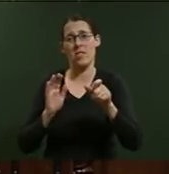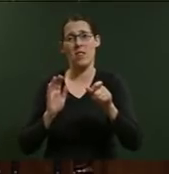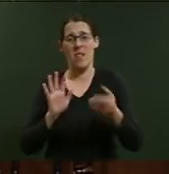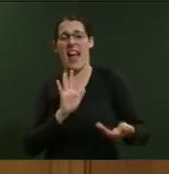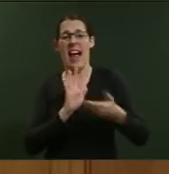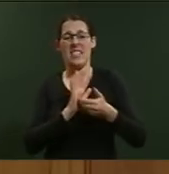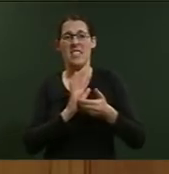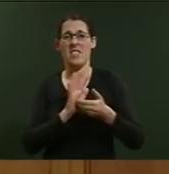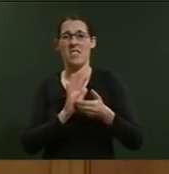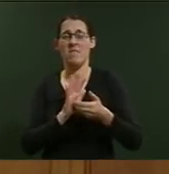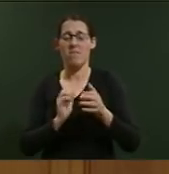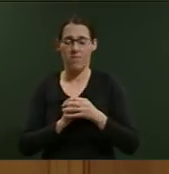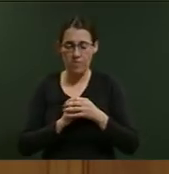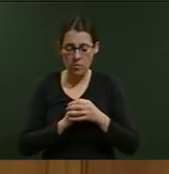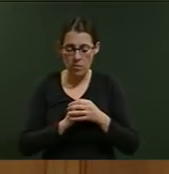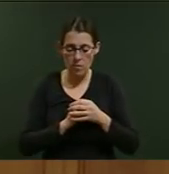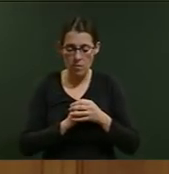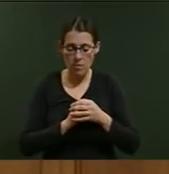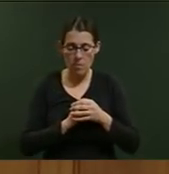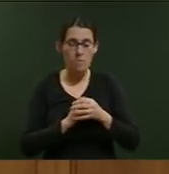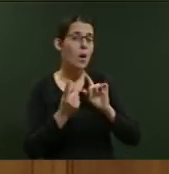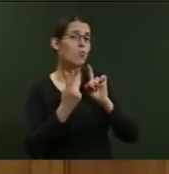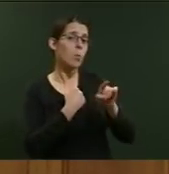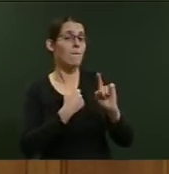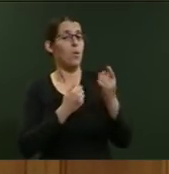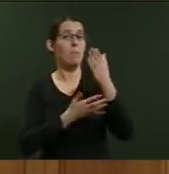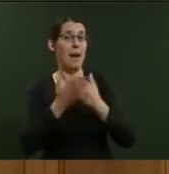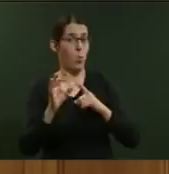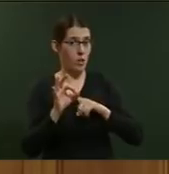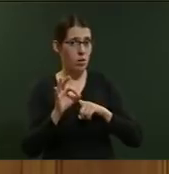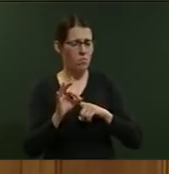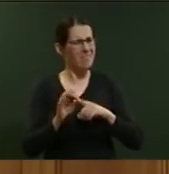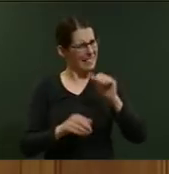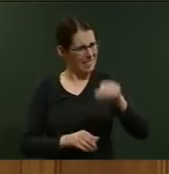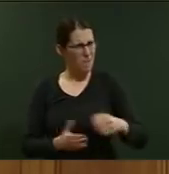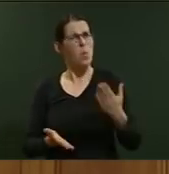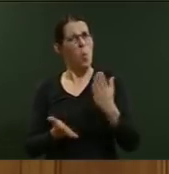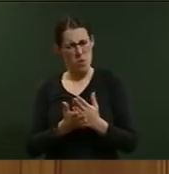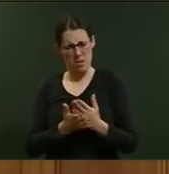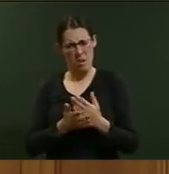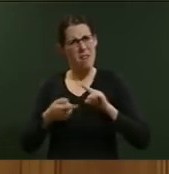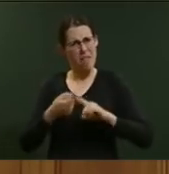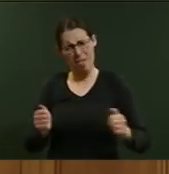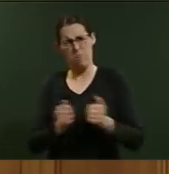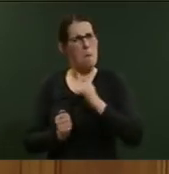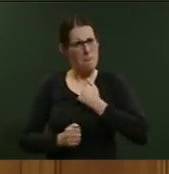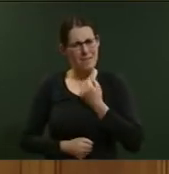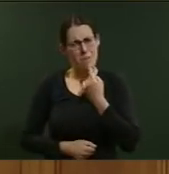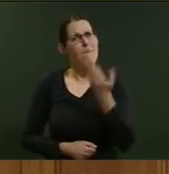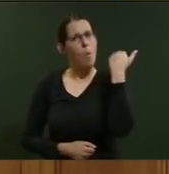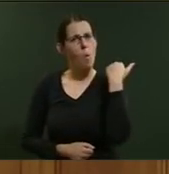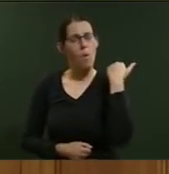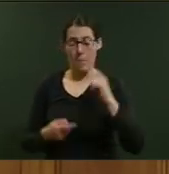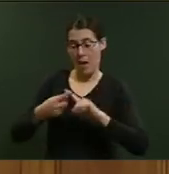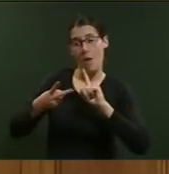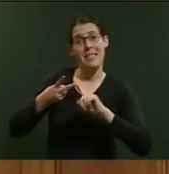Mr Speaker. In response to the first part of the question, of course I stand by my statements. As for